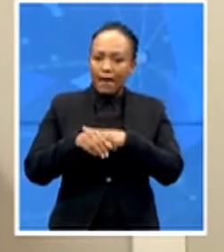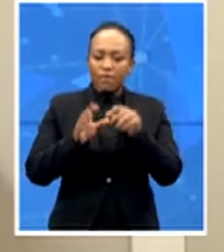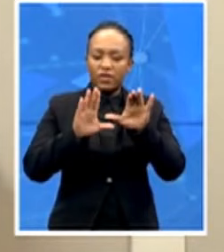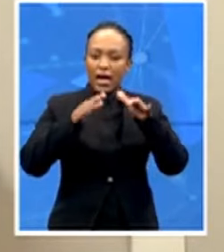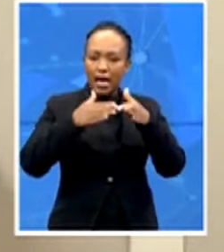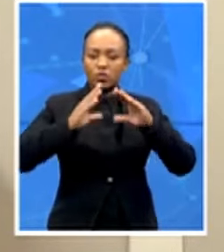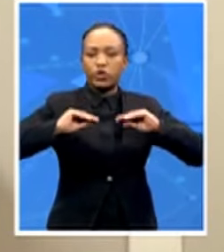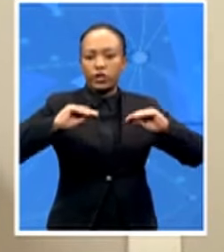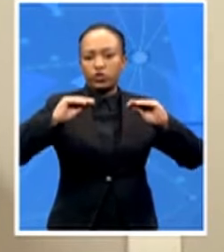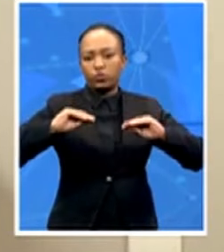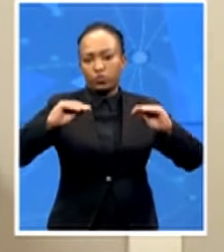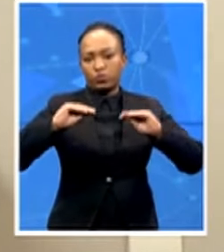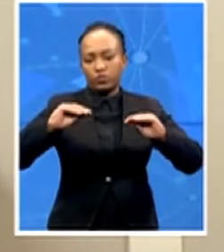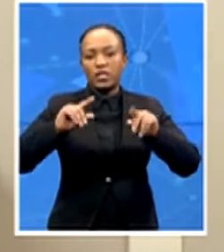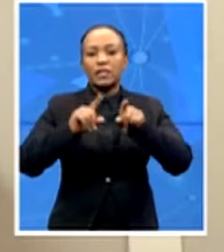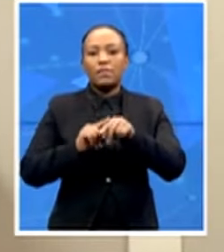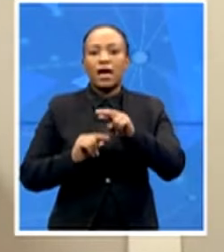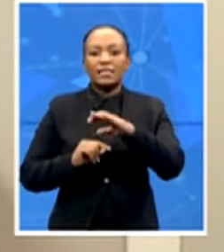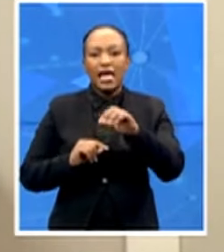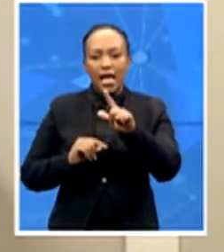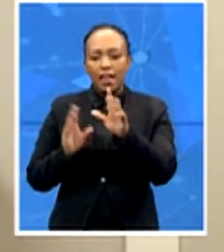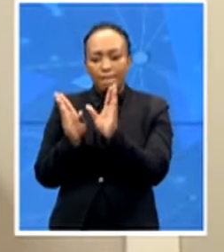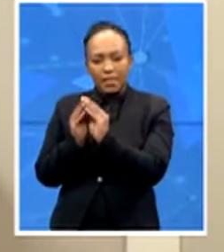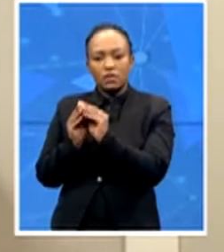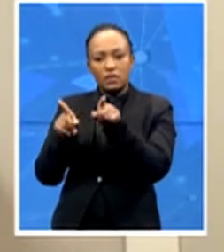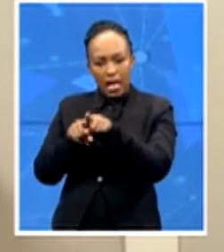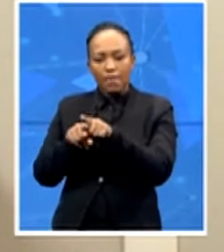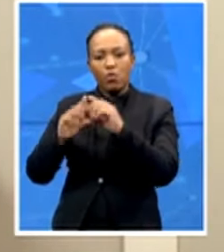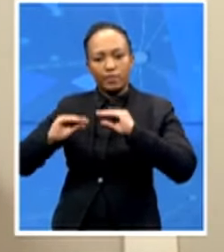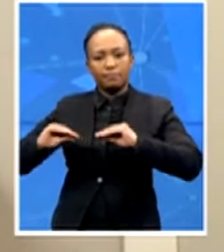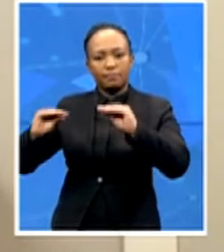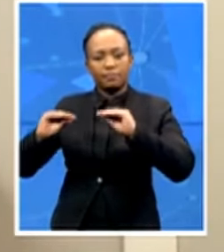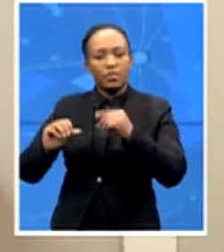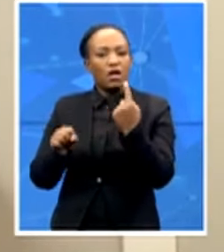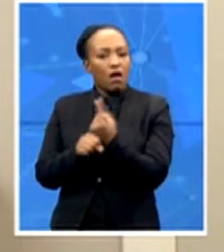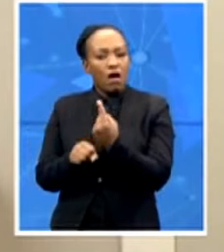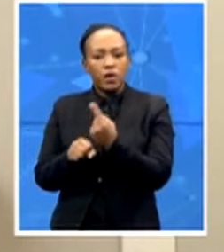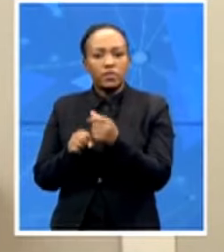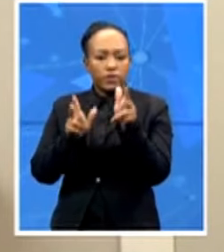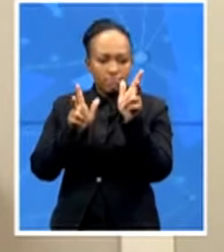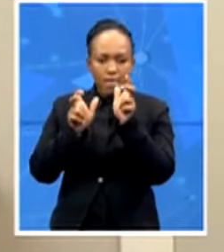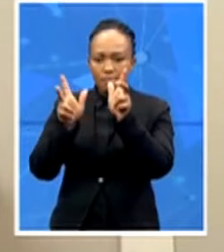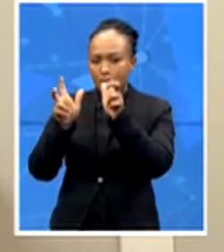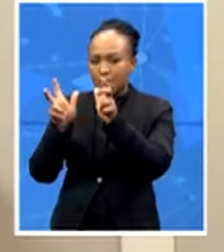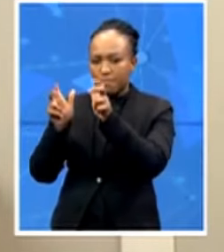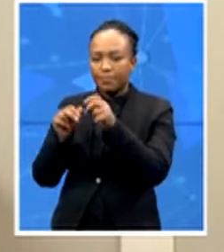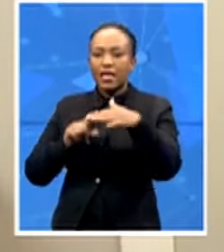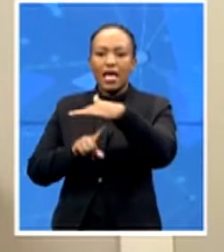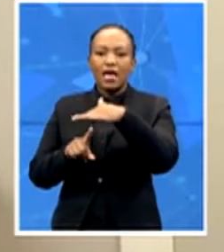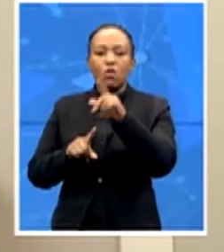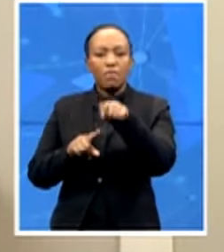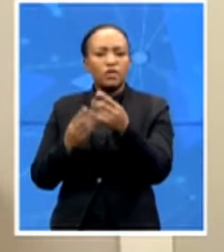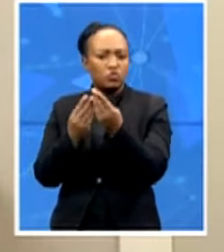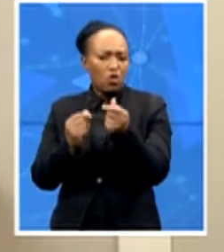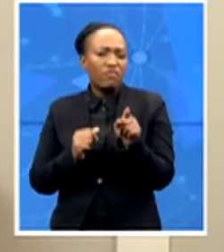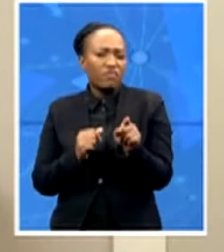sessions and that message then comes through to the rest of us these are the areas that we have to address and we then find programs